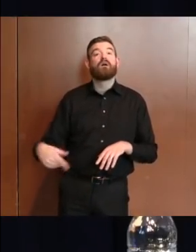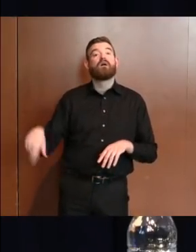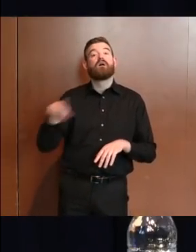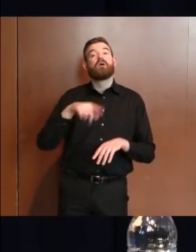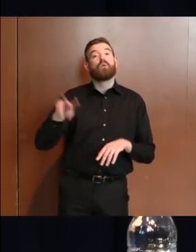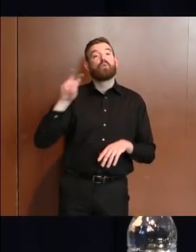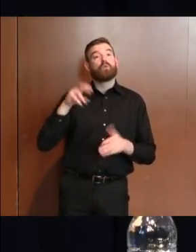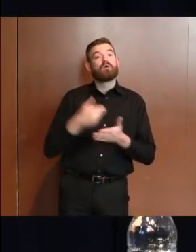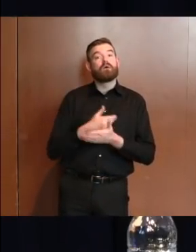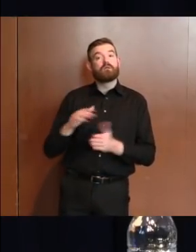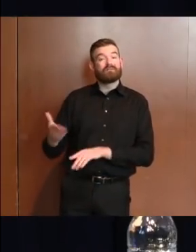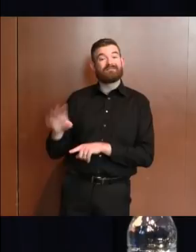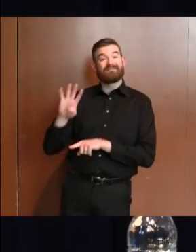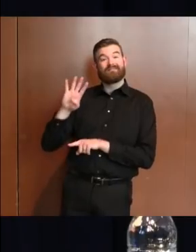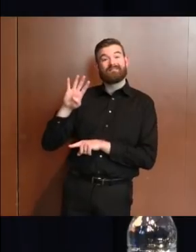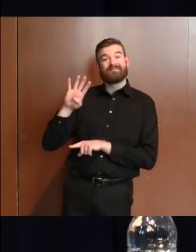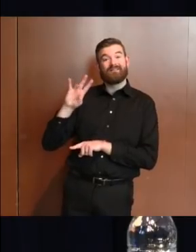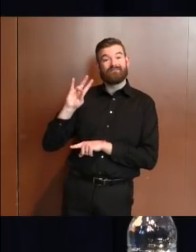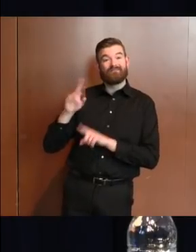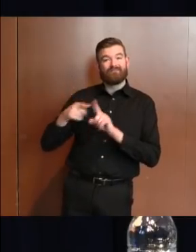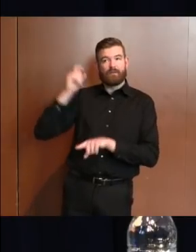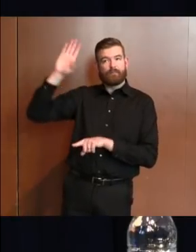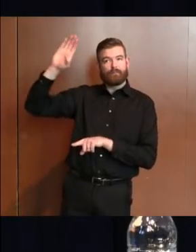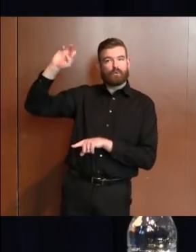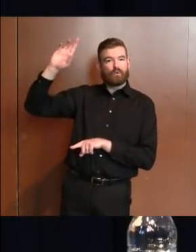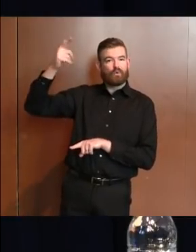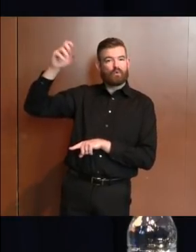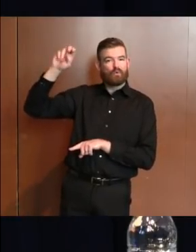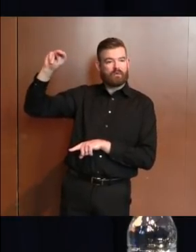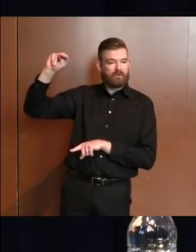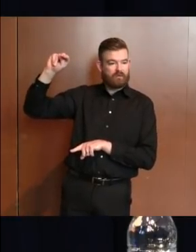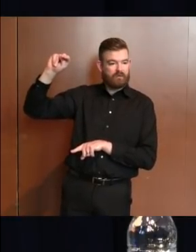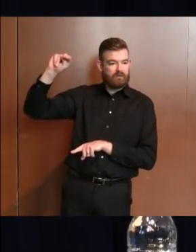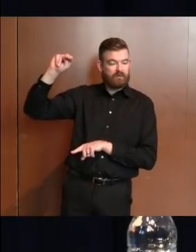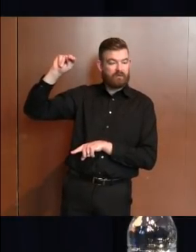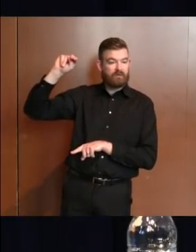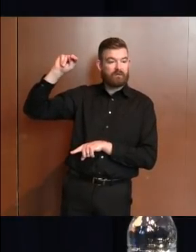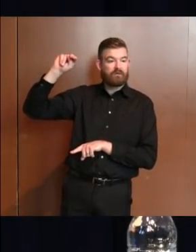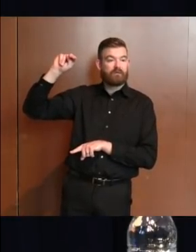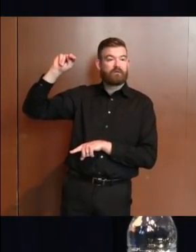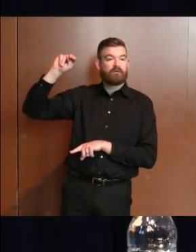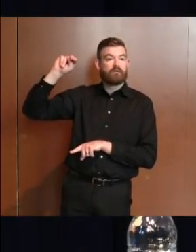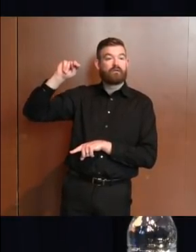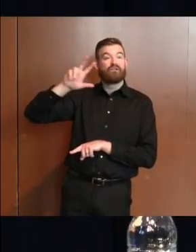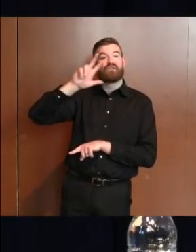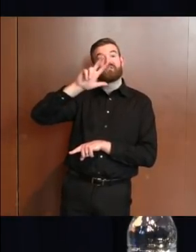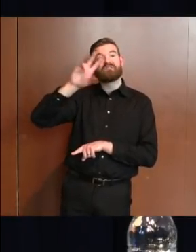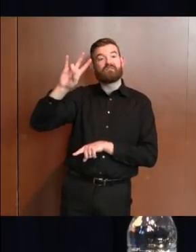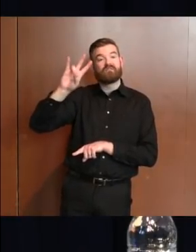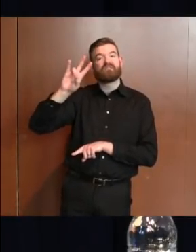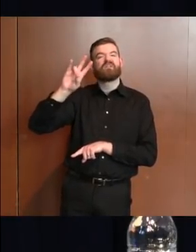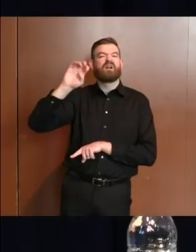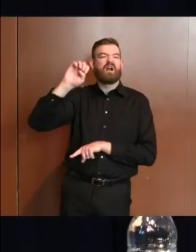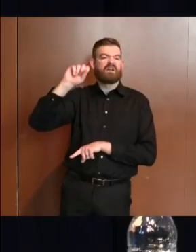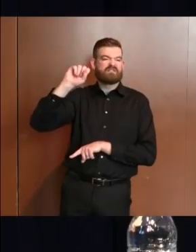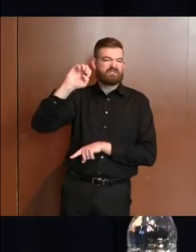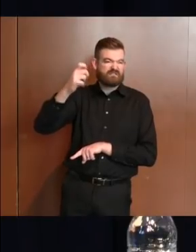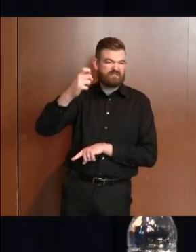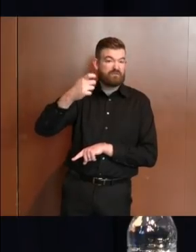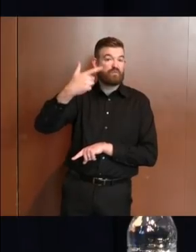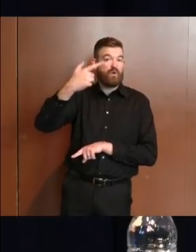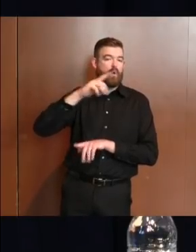were from Bergen County, 37 from Essex, 21 from Ocean,